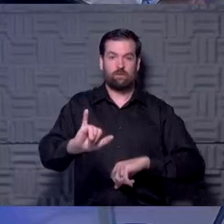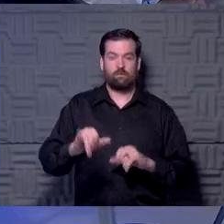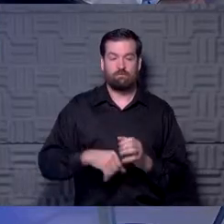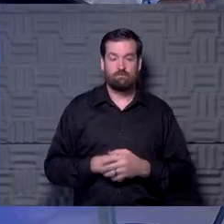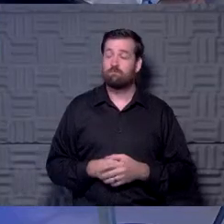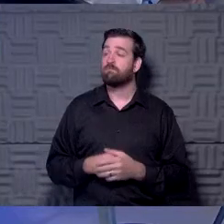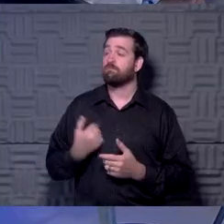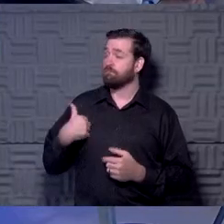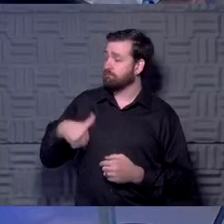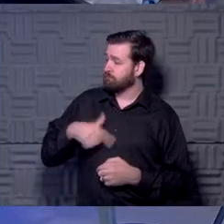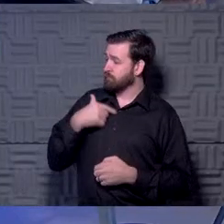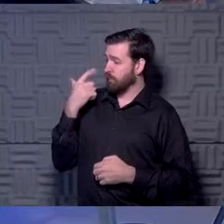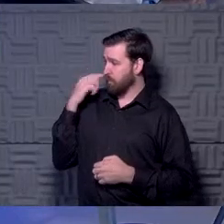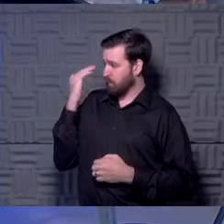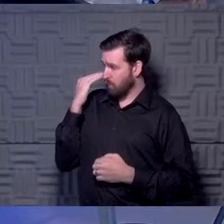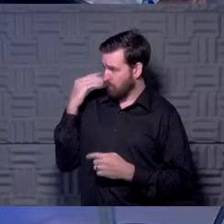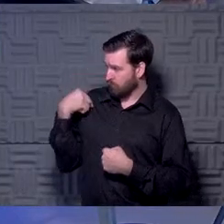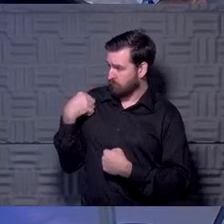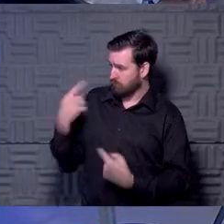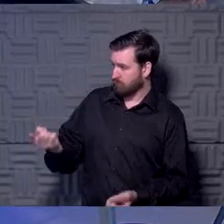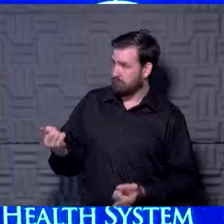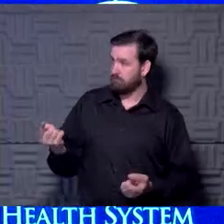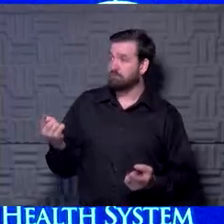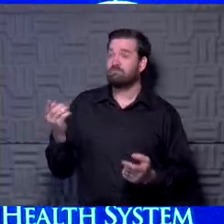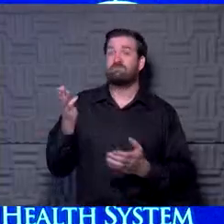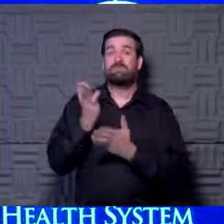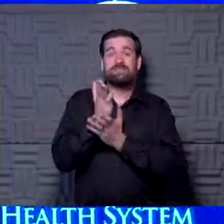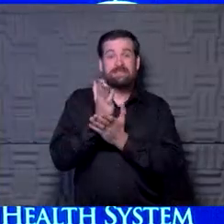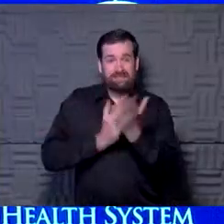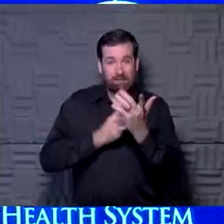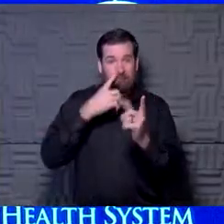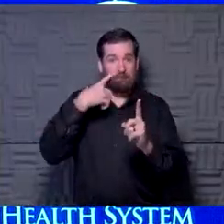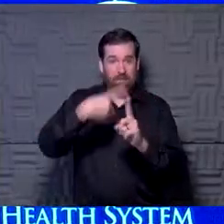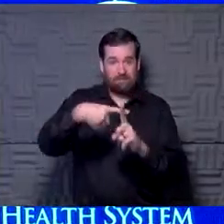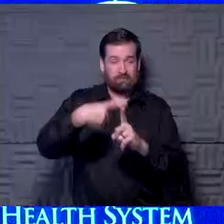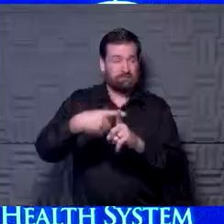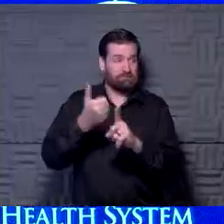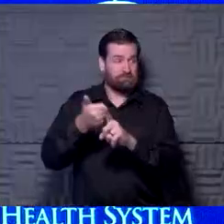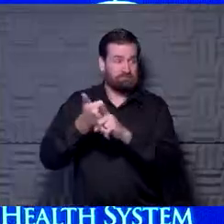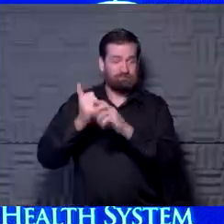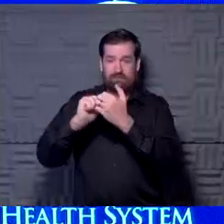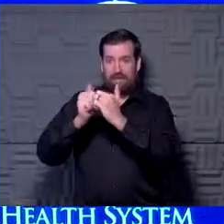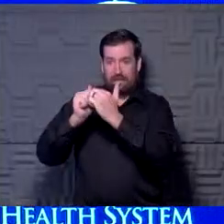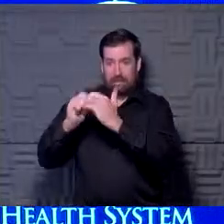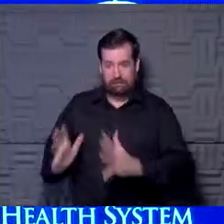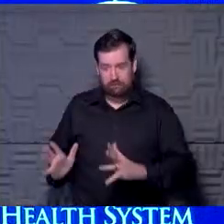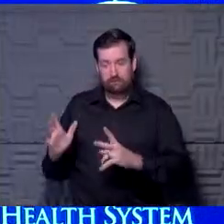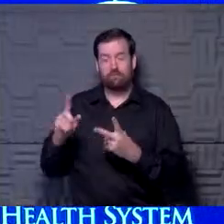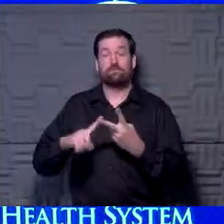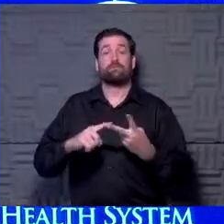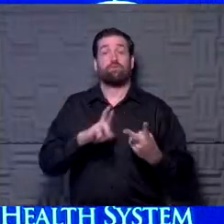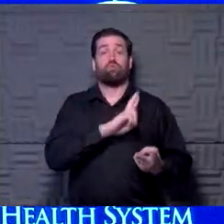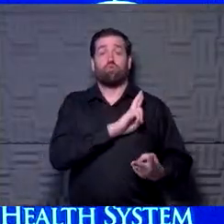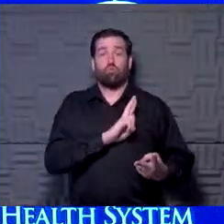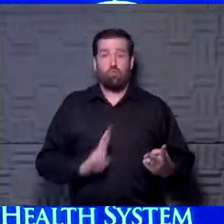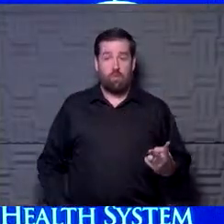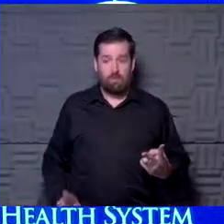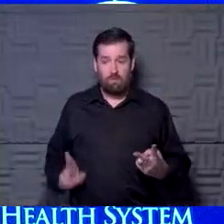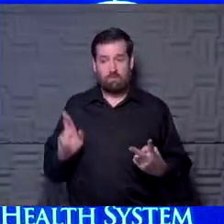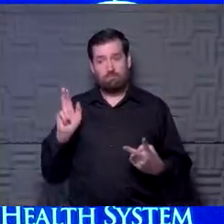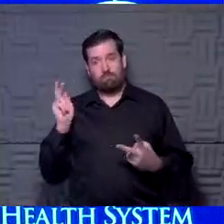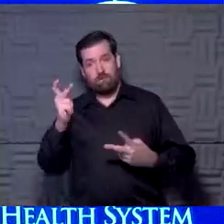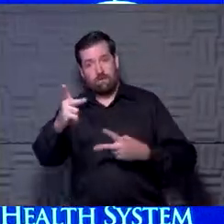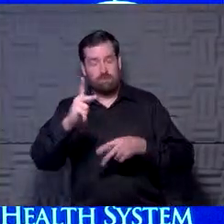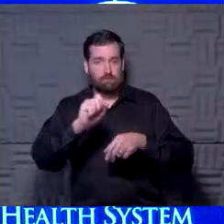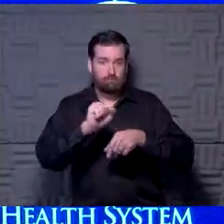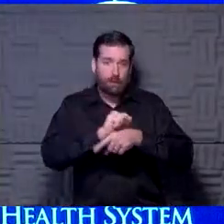so far in our testing is that, yes, we've had positive tests as athletes return to campus and as the Royals return to practice,